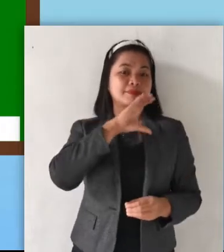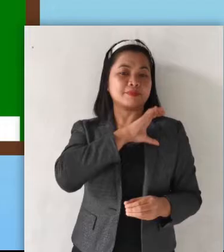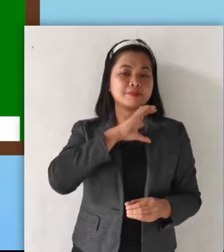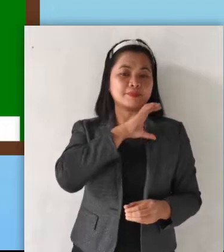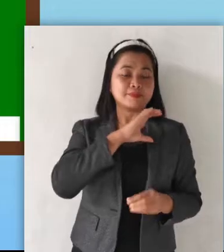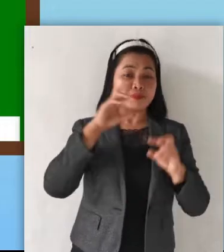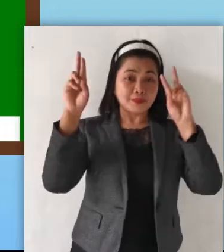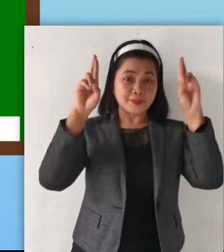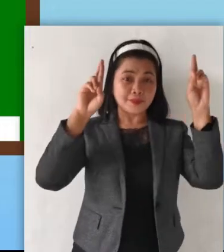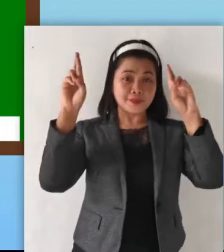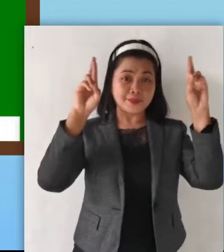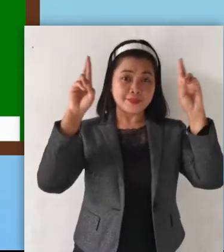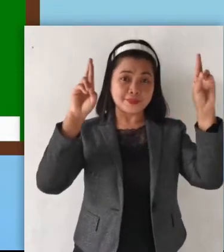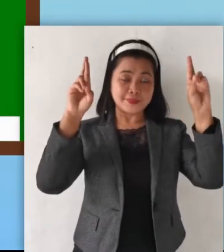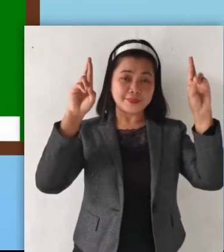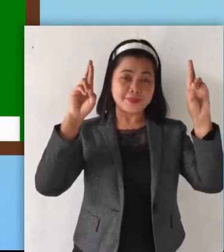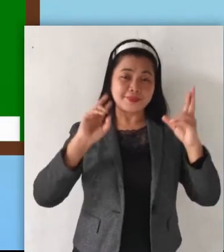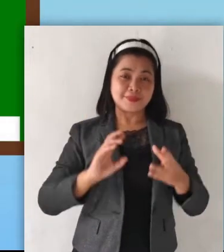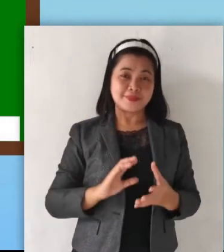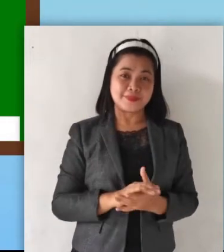Ready? Yay!